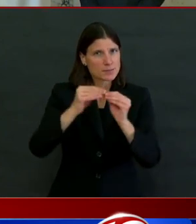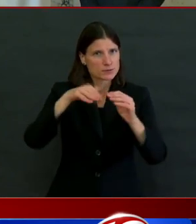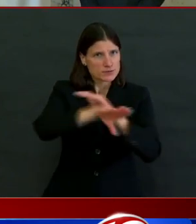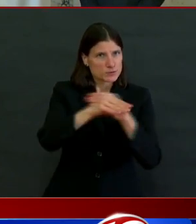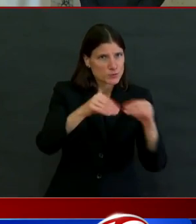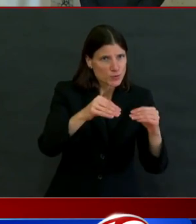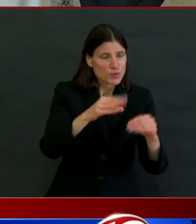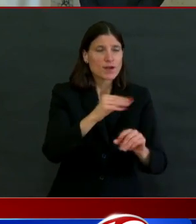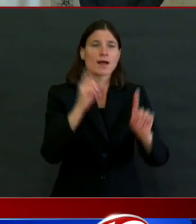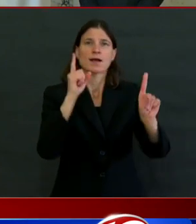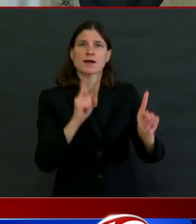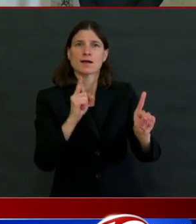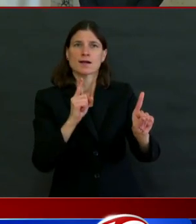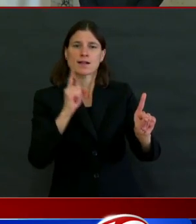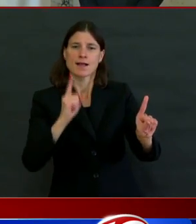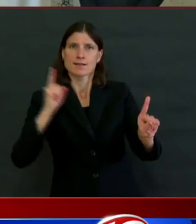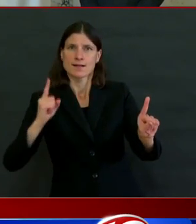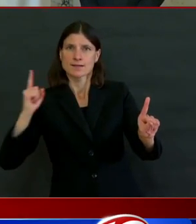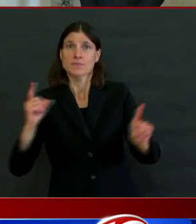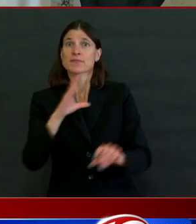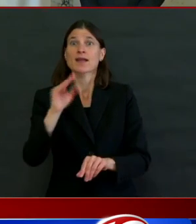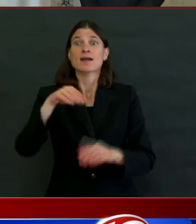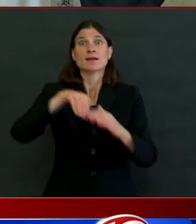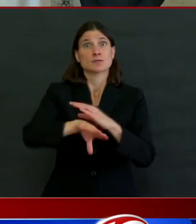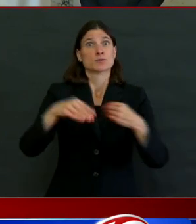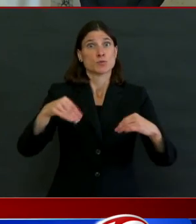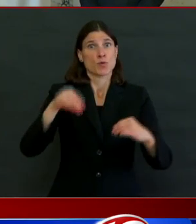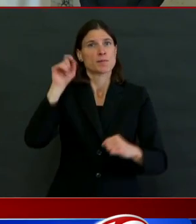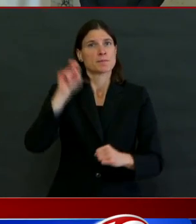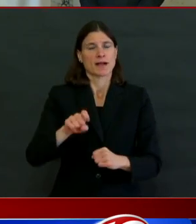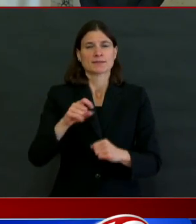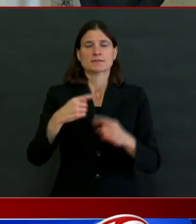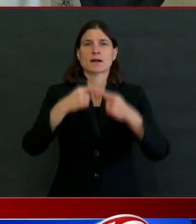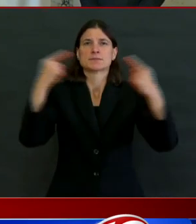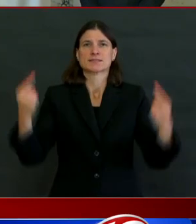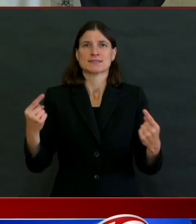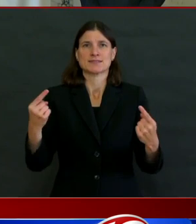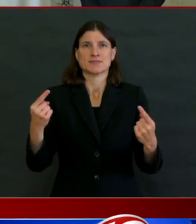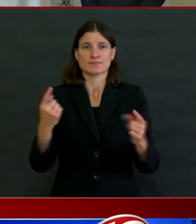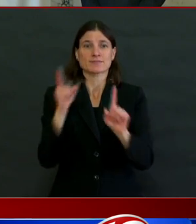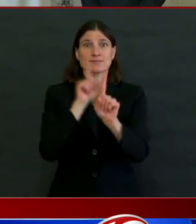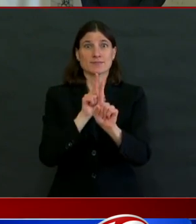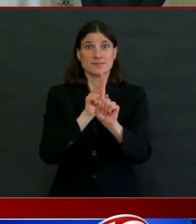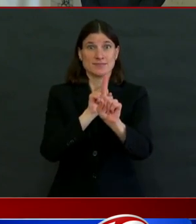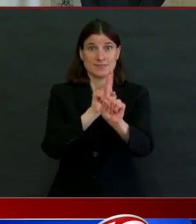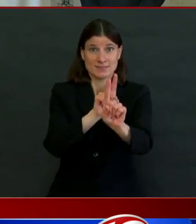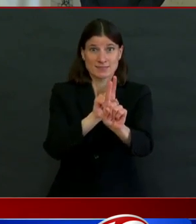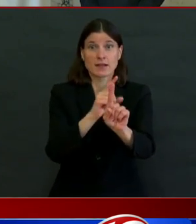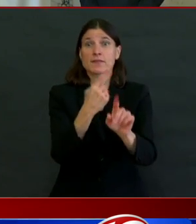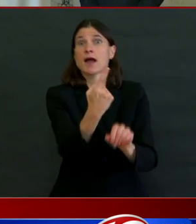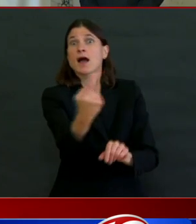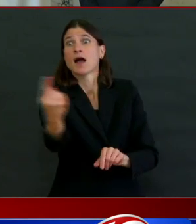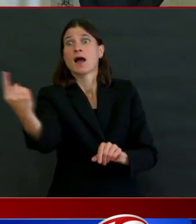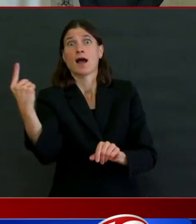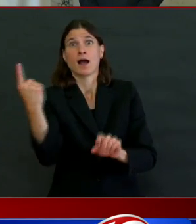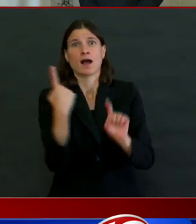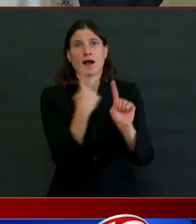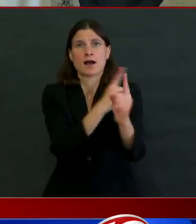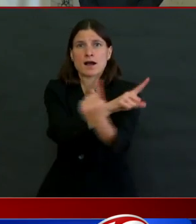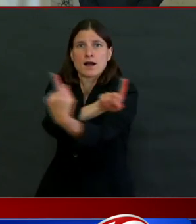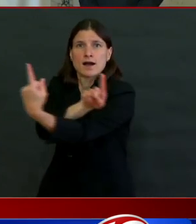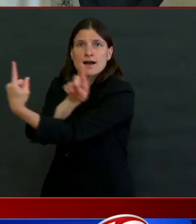crowding in the aisle. But in any event, I will, I'll continue our vigilance. And I would just say